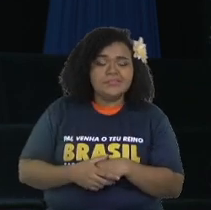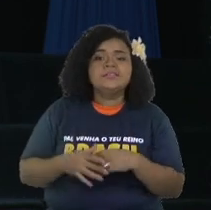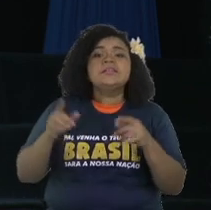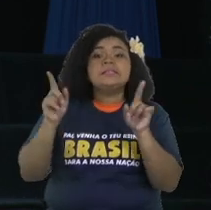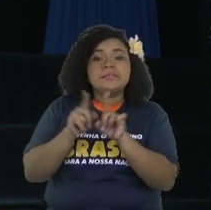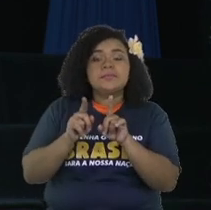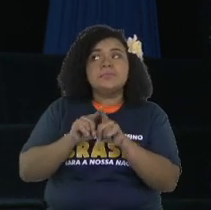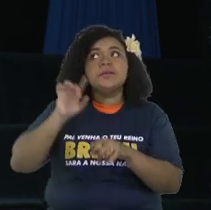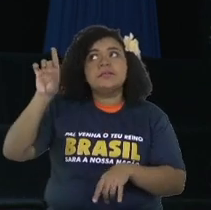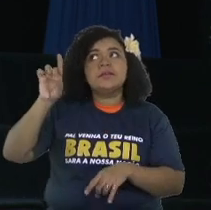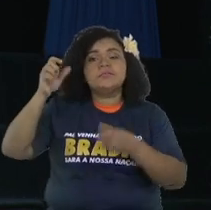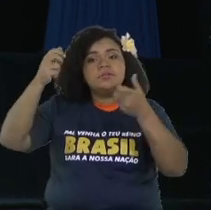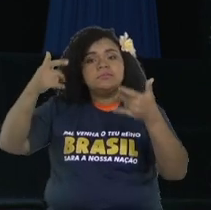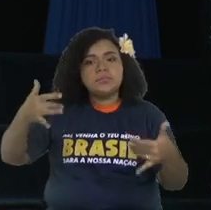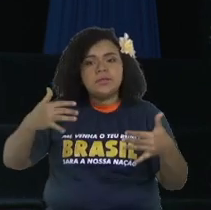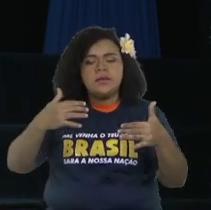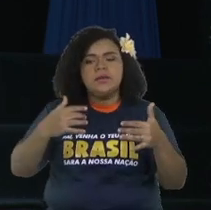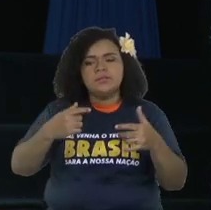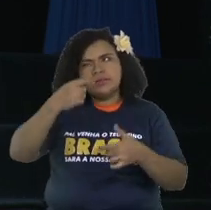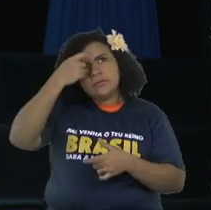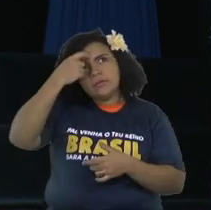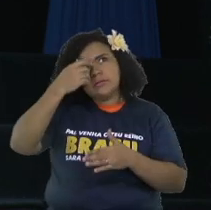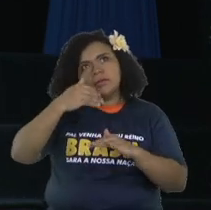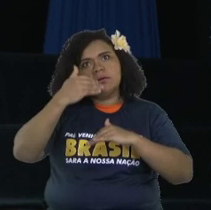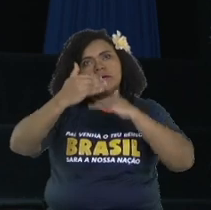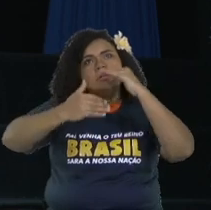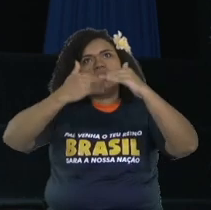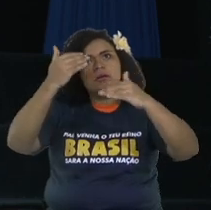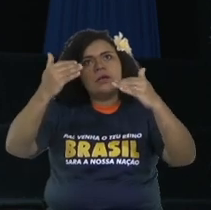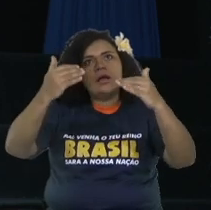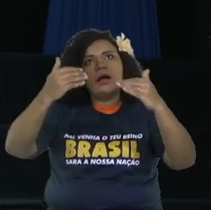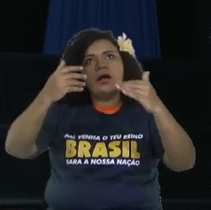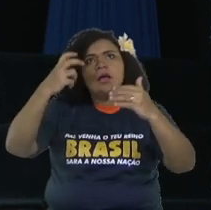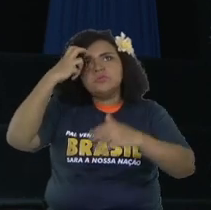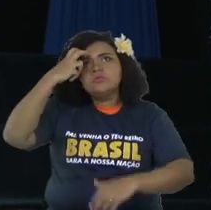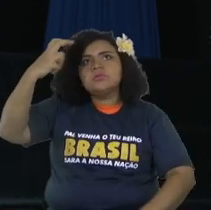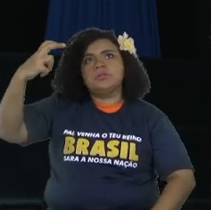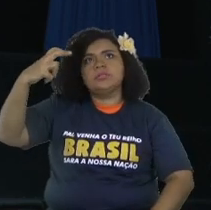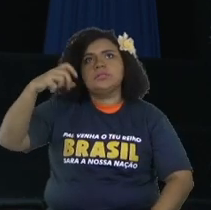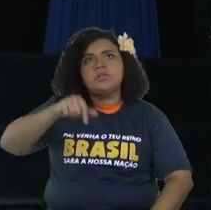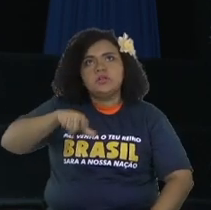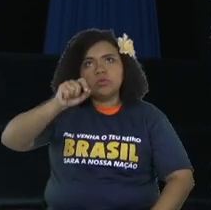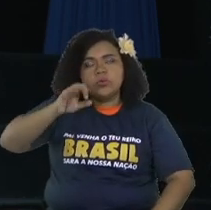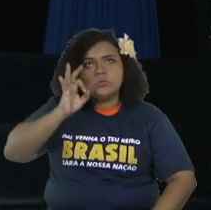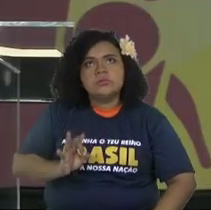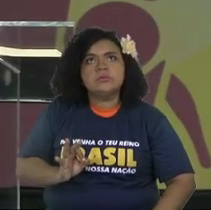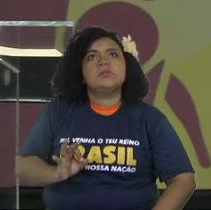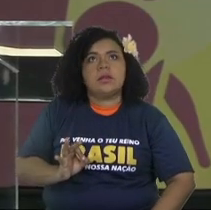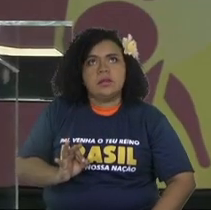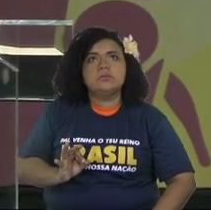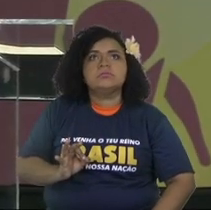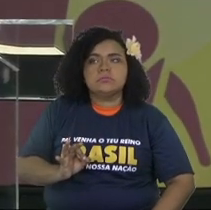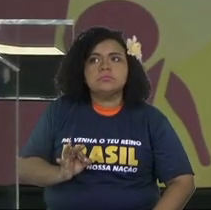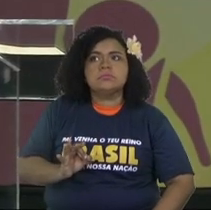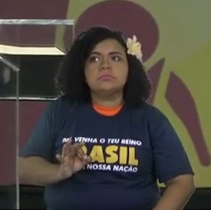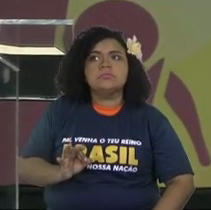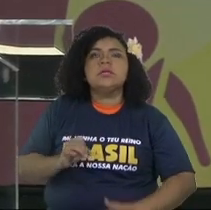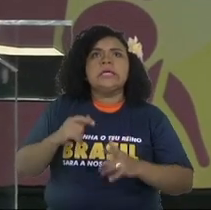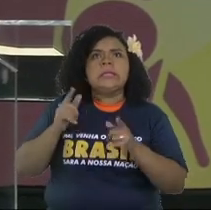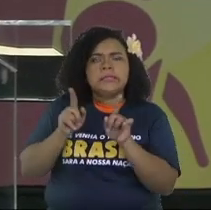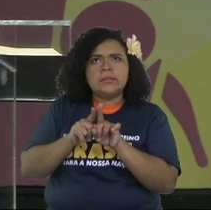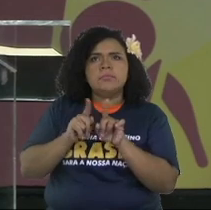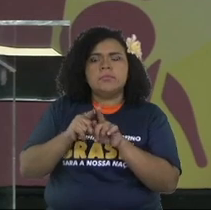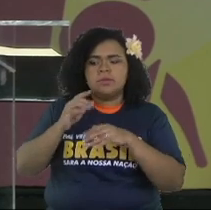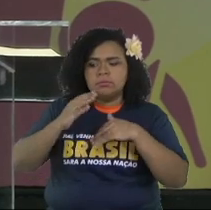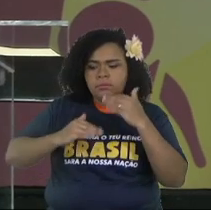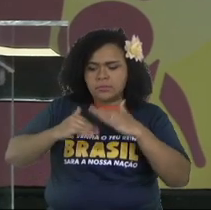The God's definition of richness is that it's having a lot of wisdom and discernment in your